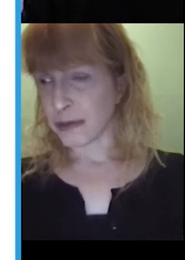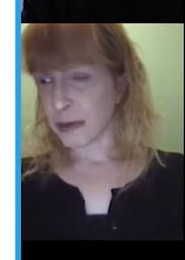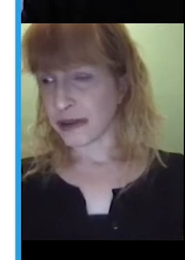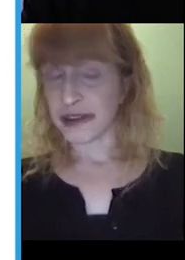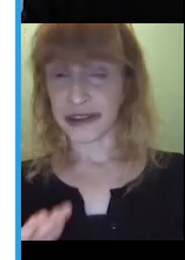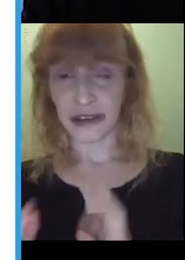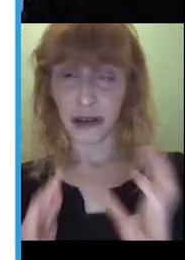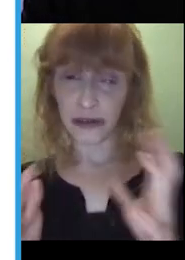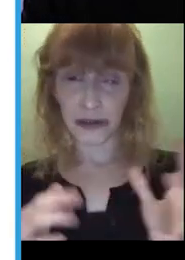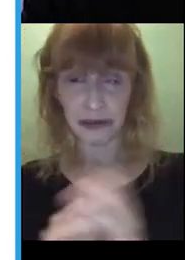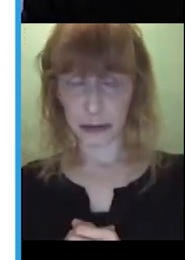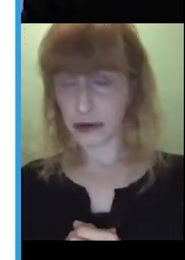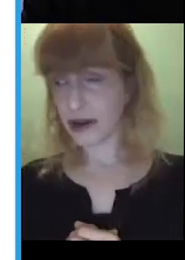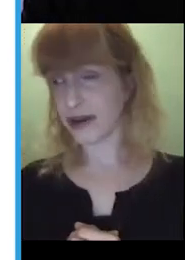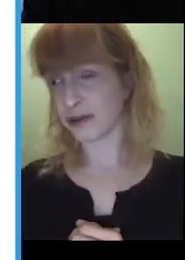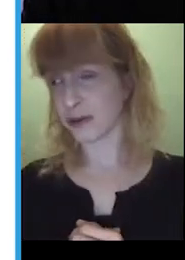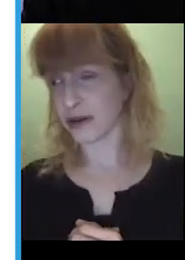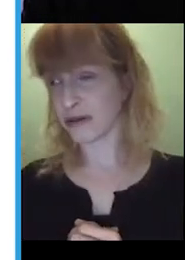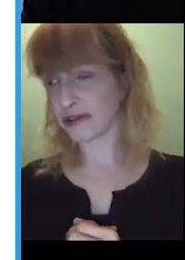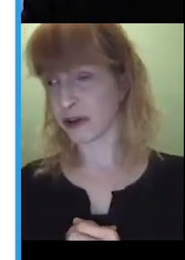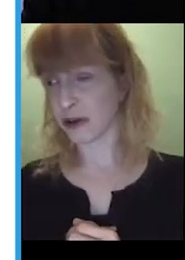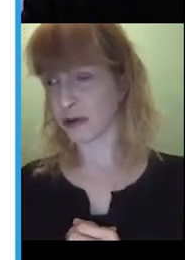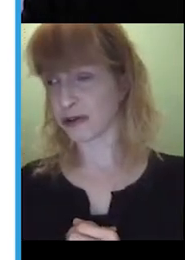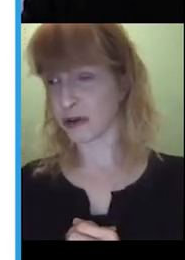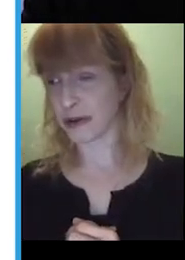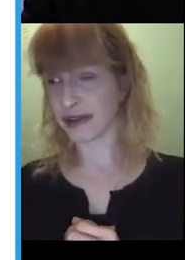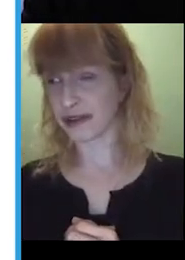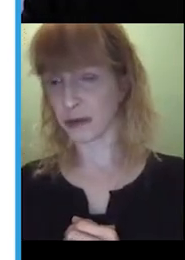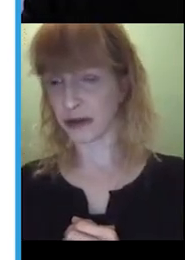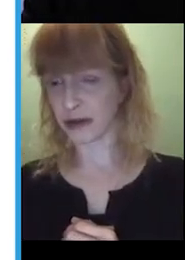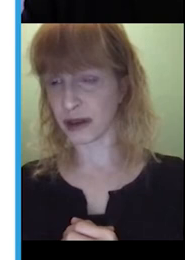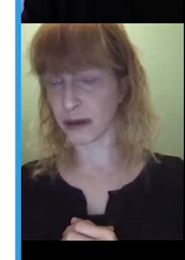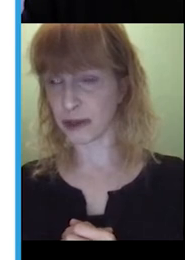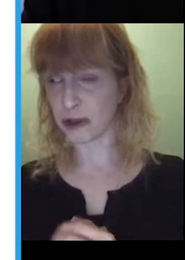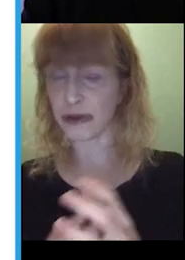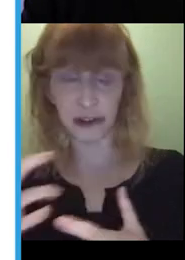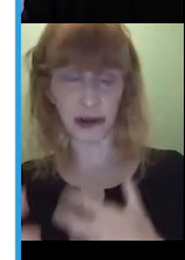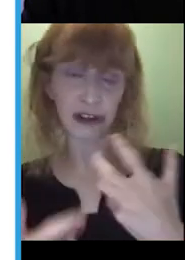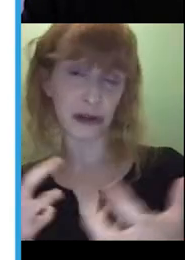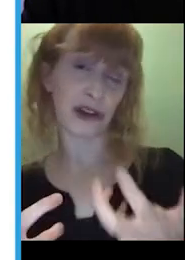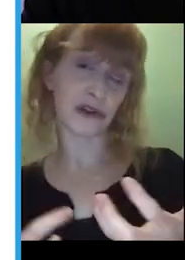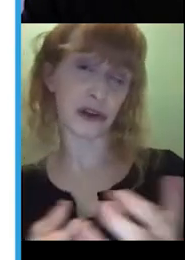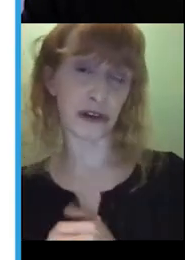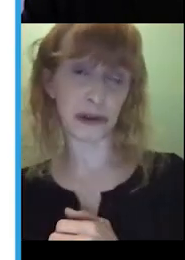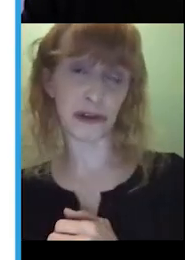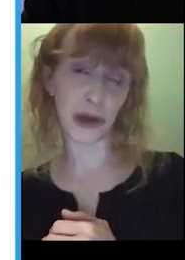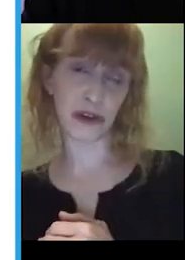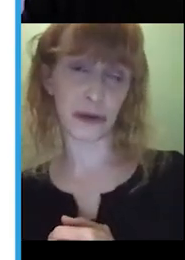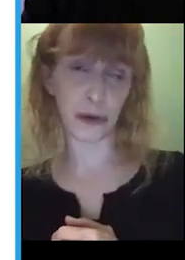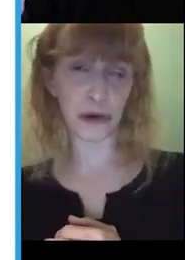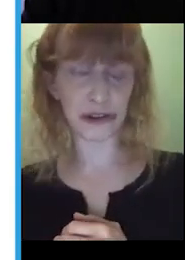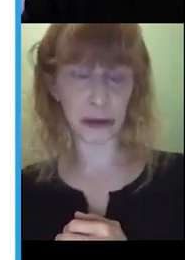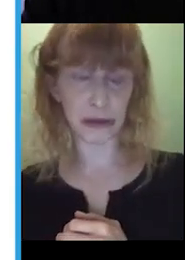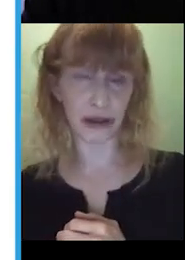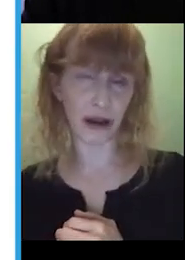And remember that this is a lift the flat book as well. So, we'll talk about that as well. You know, the interaction that we're actually going to be doing